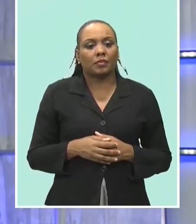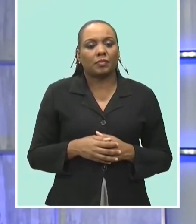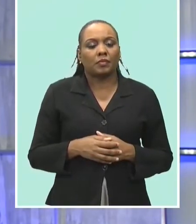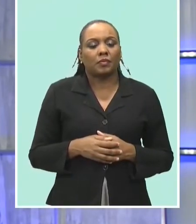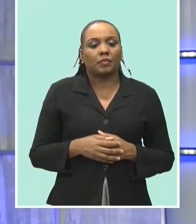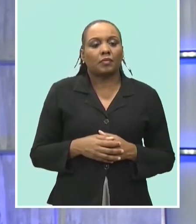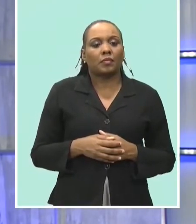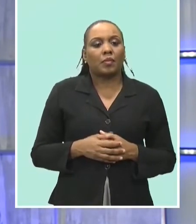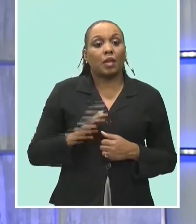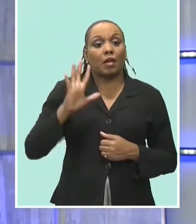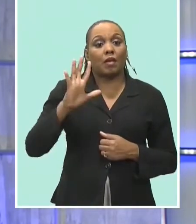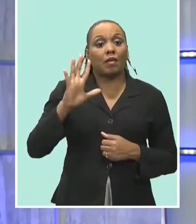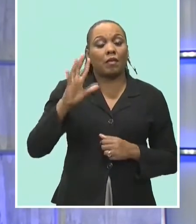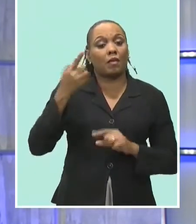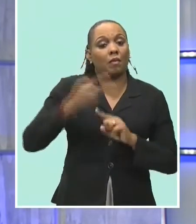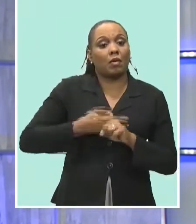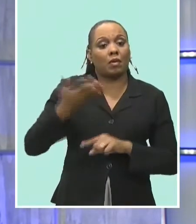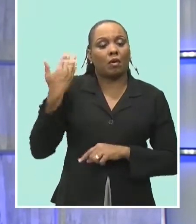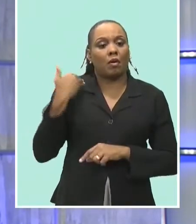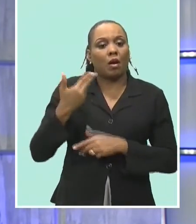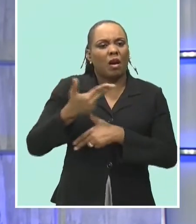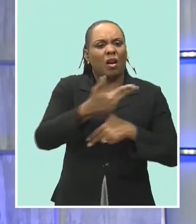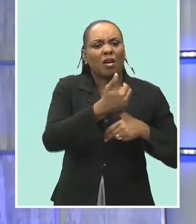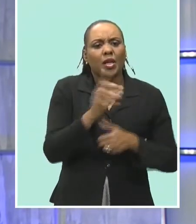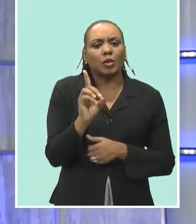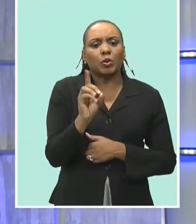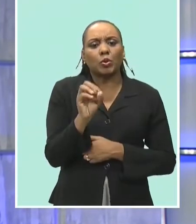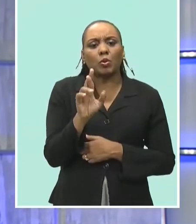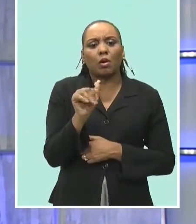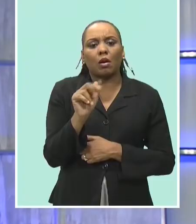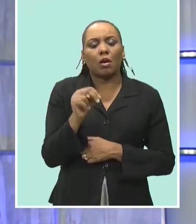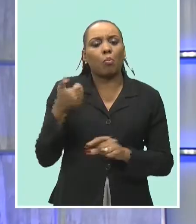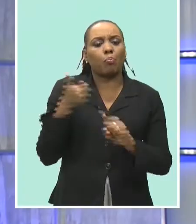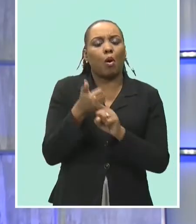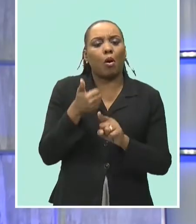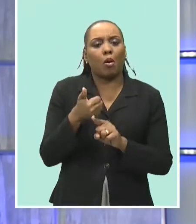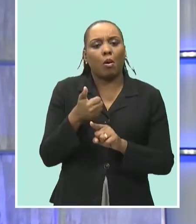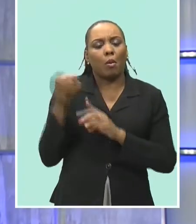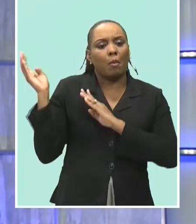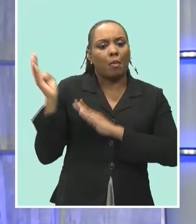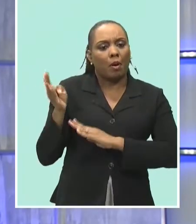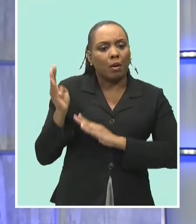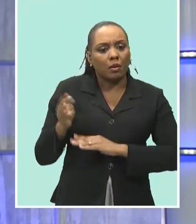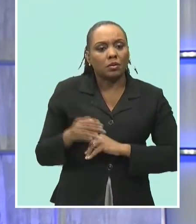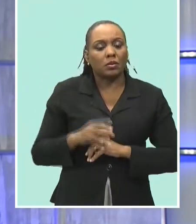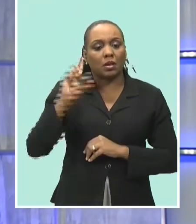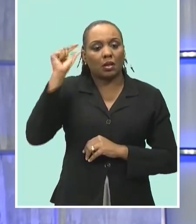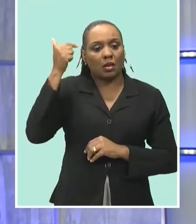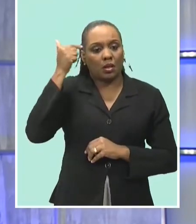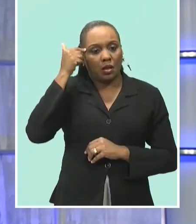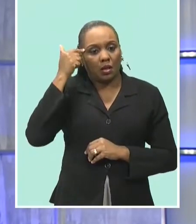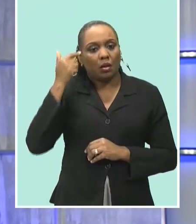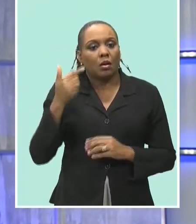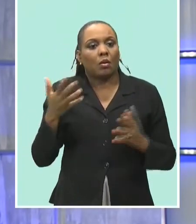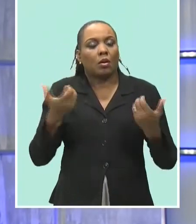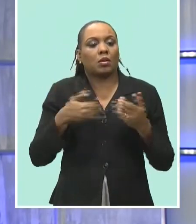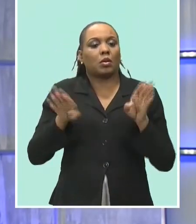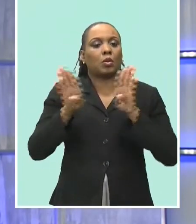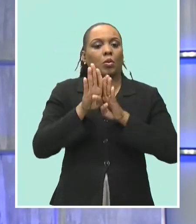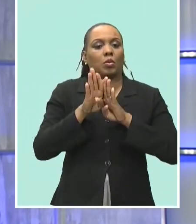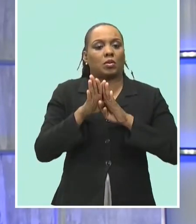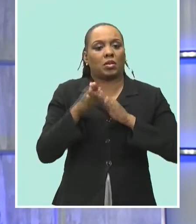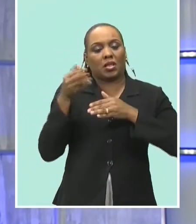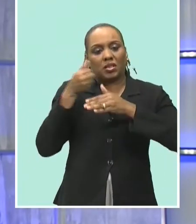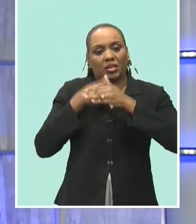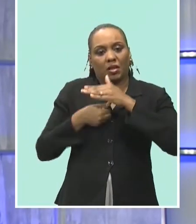hurricane dorian pummeled the bahamas displacing thousands in abaco and grand bahama the government is moving to close a shelter housing